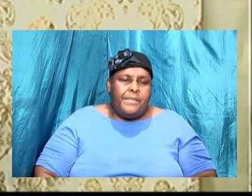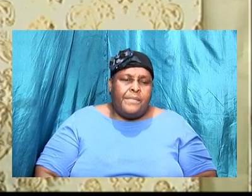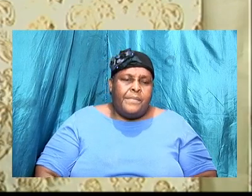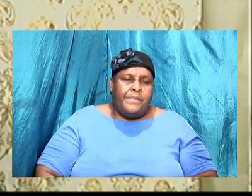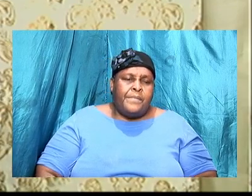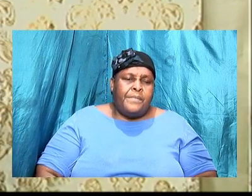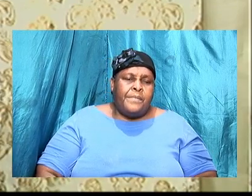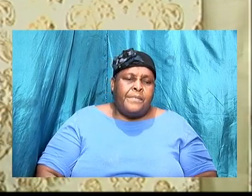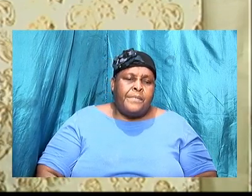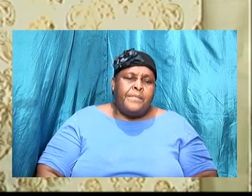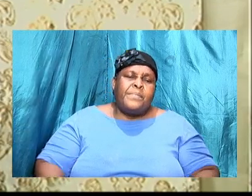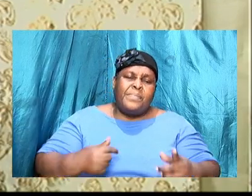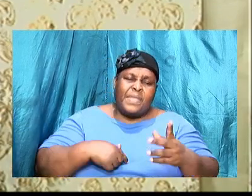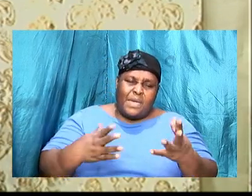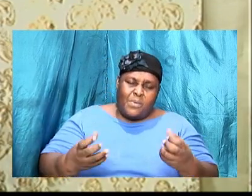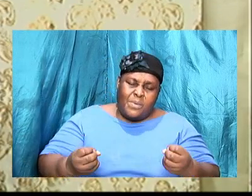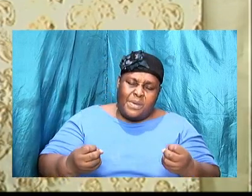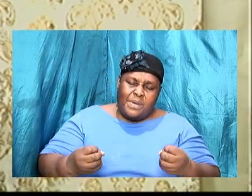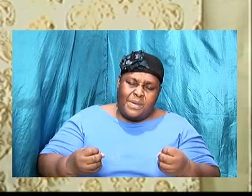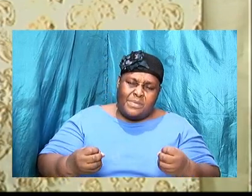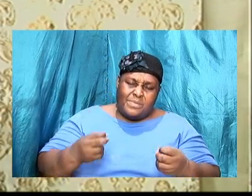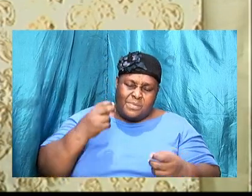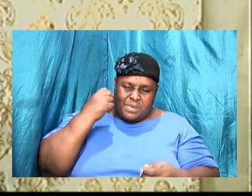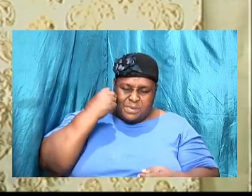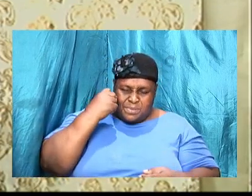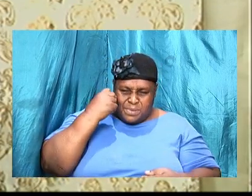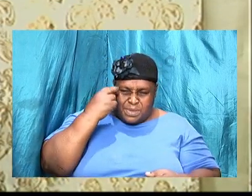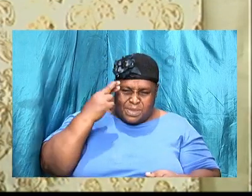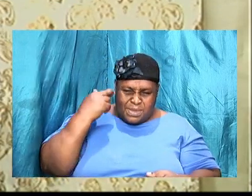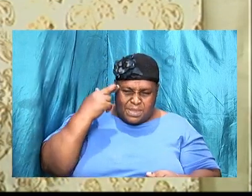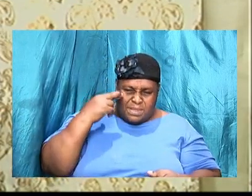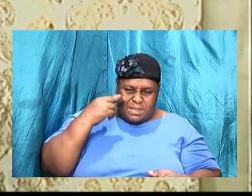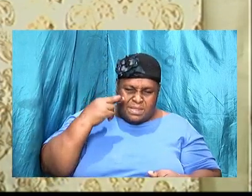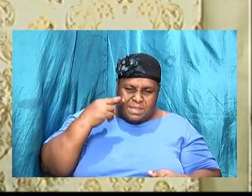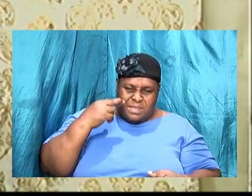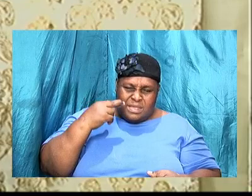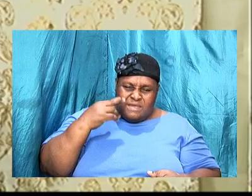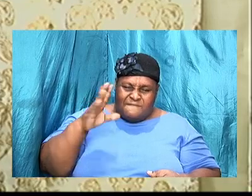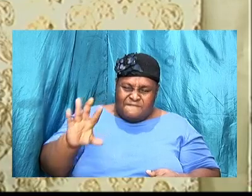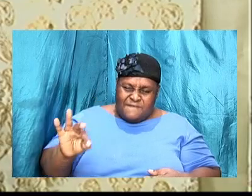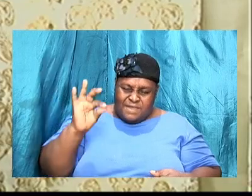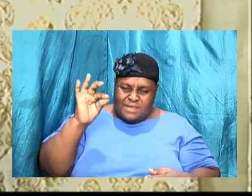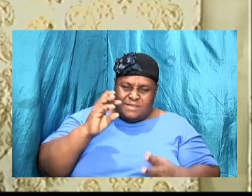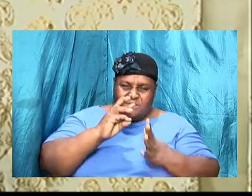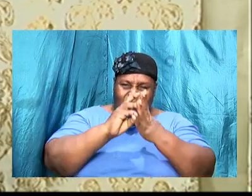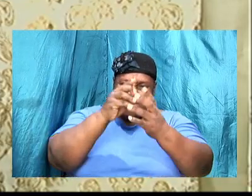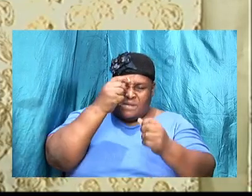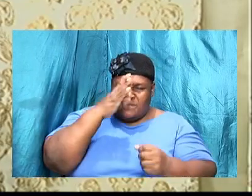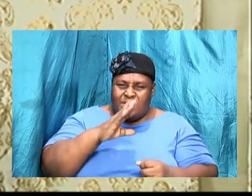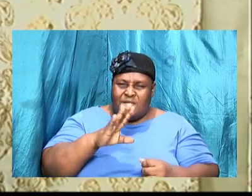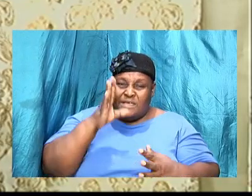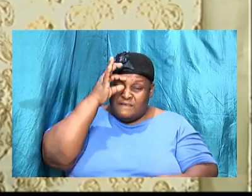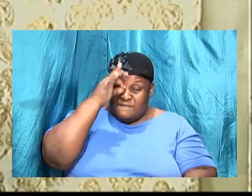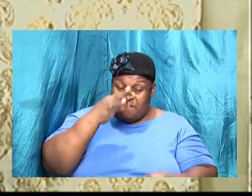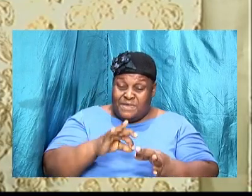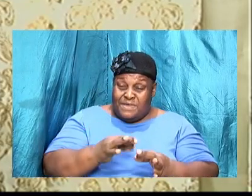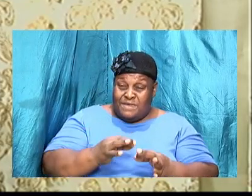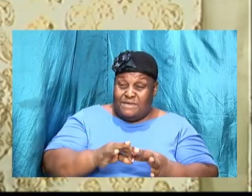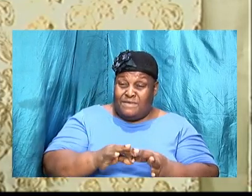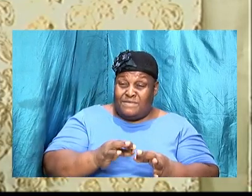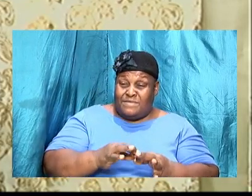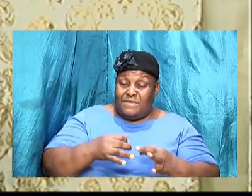but I want us to recognize that as it pertains to finding the will of God that faith is extremely